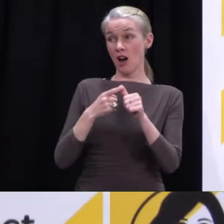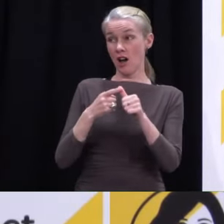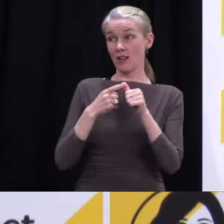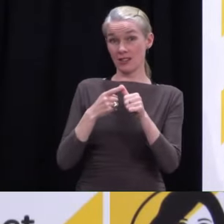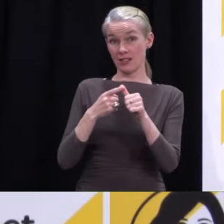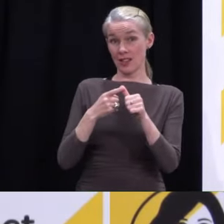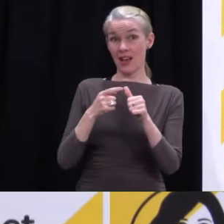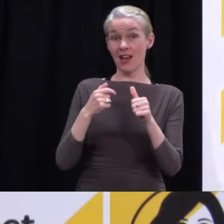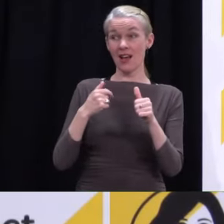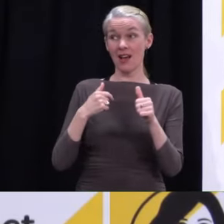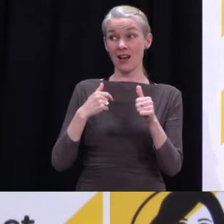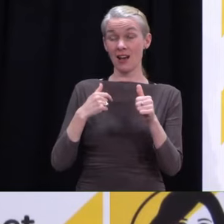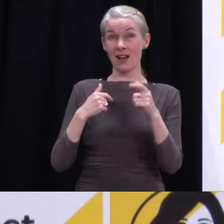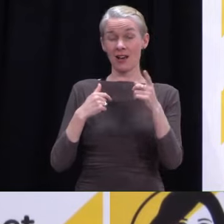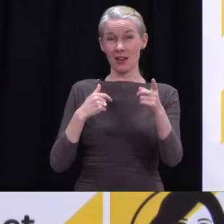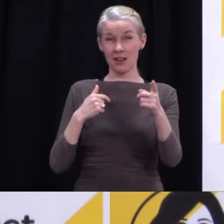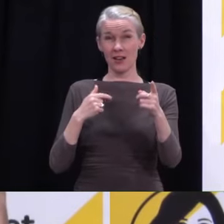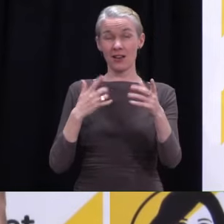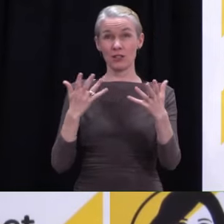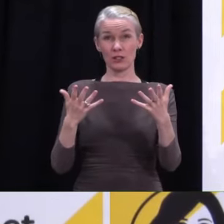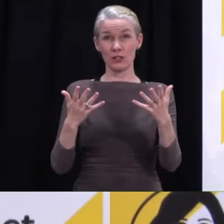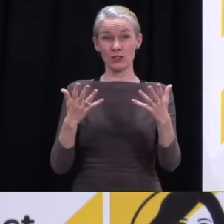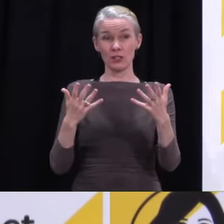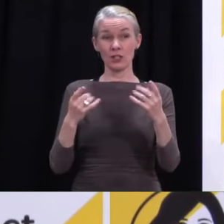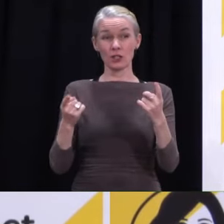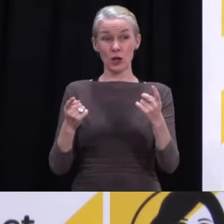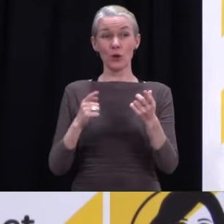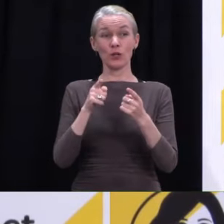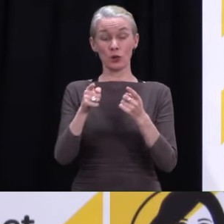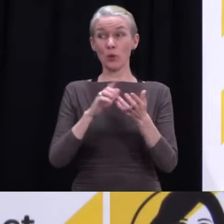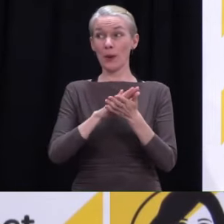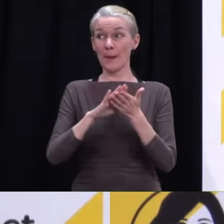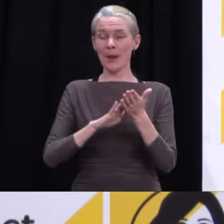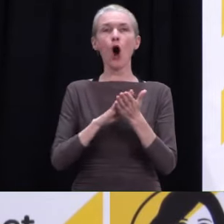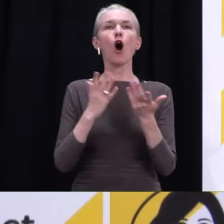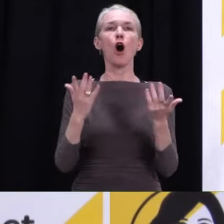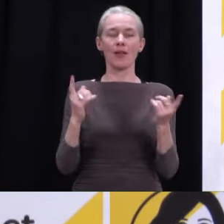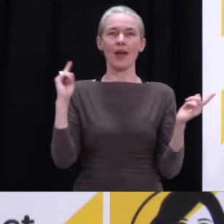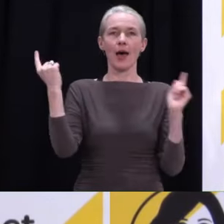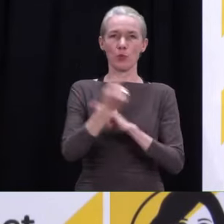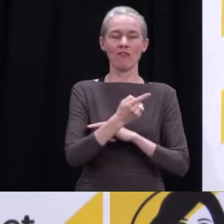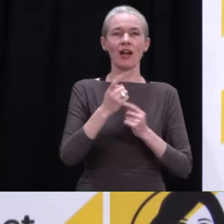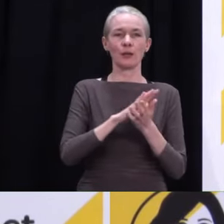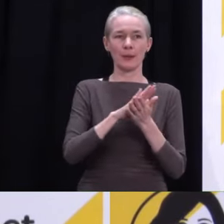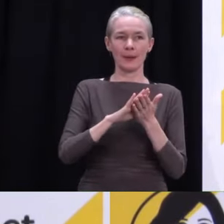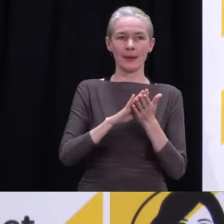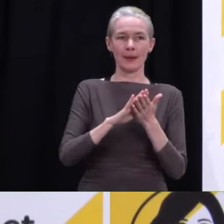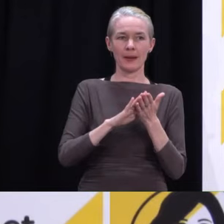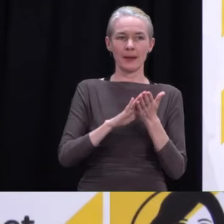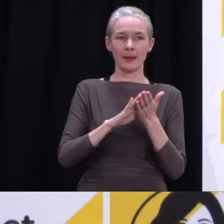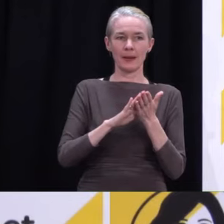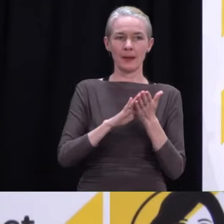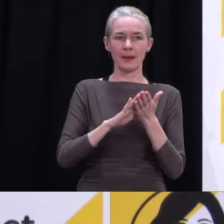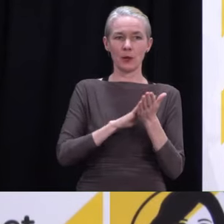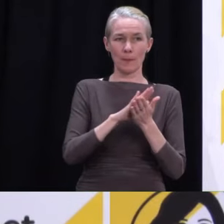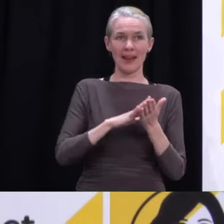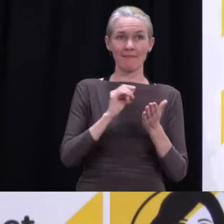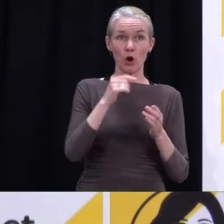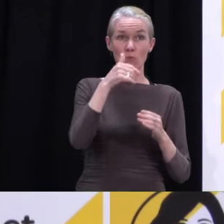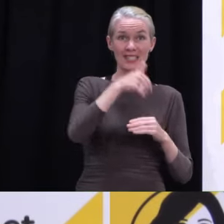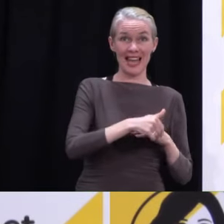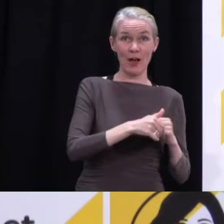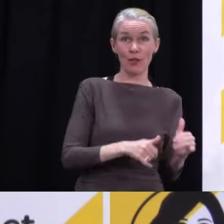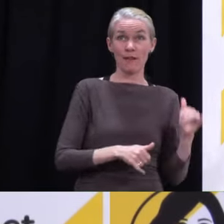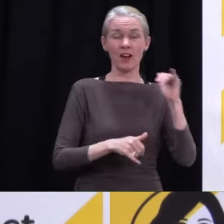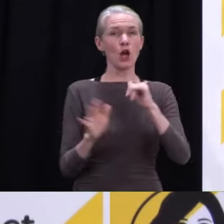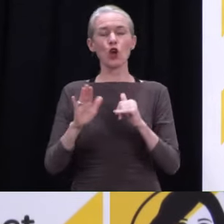itself. So you're asking the question in reverse, though, to get into Northland. Get out of Northland and bypass Auckland and go to Queenstown?